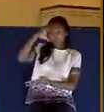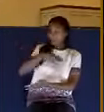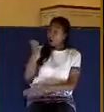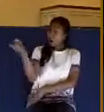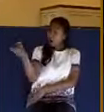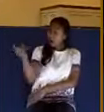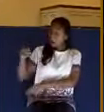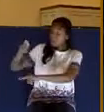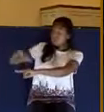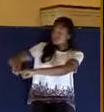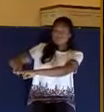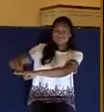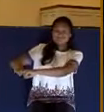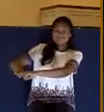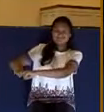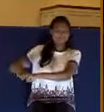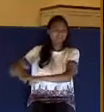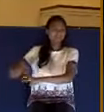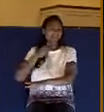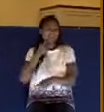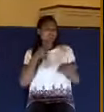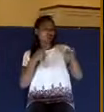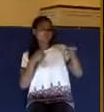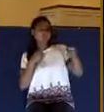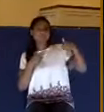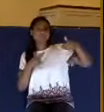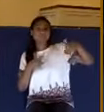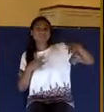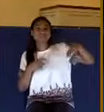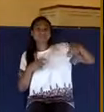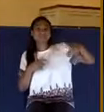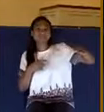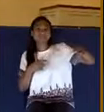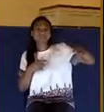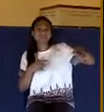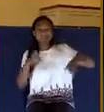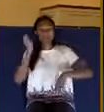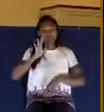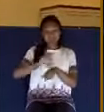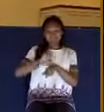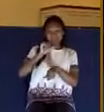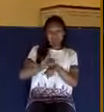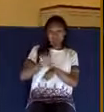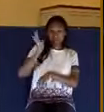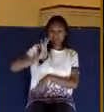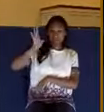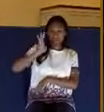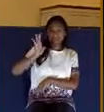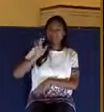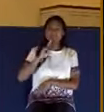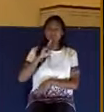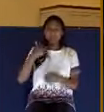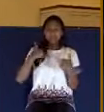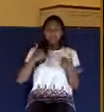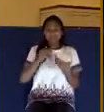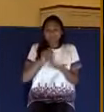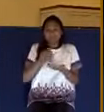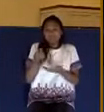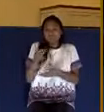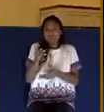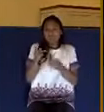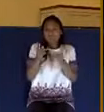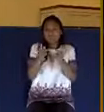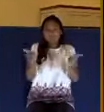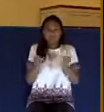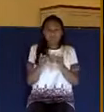And basically, he says to the poor man, get out of the way. You know, in the synagogues in that day, they only had really just a few benches for people to